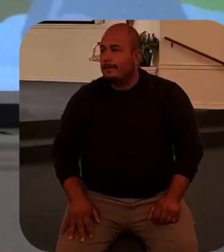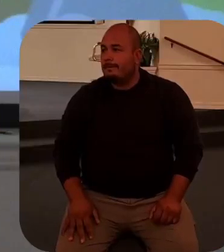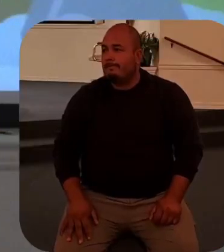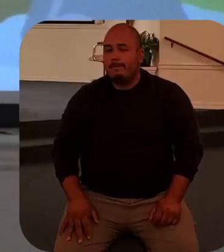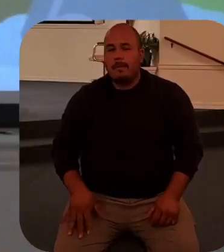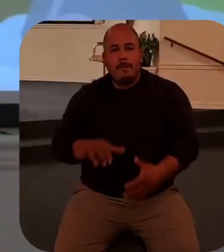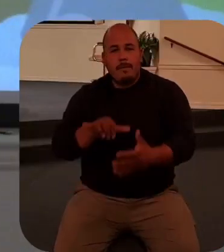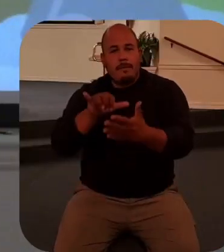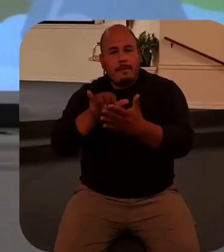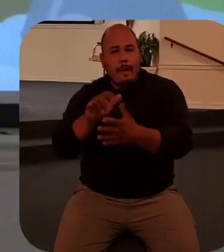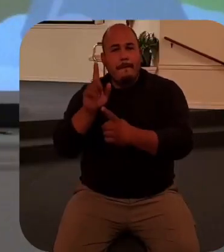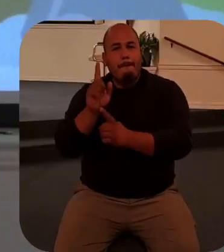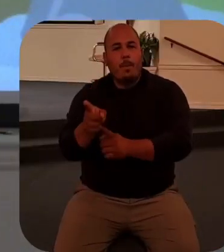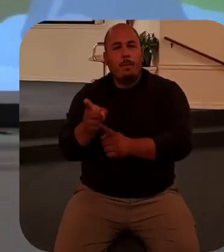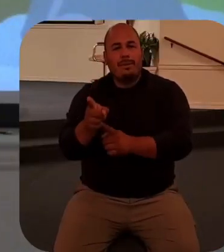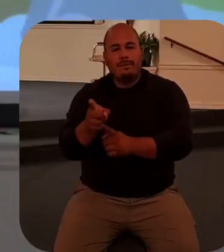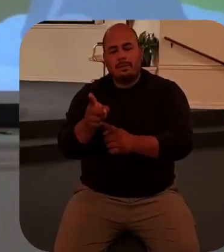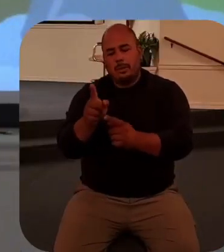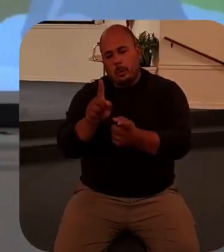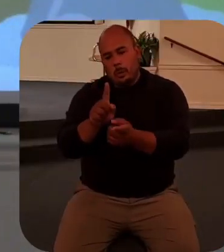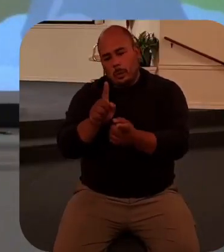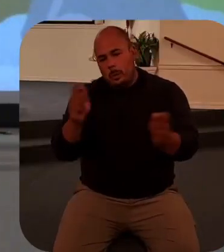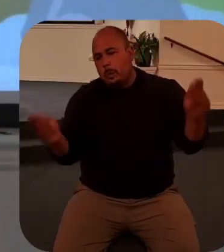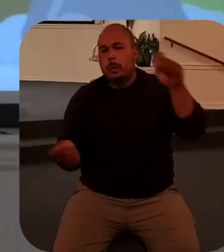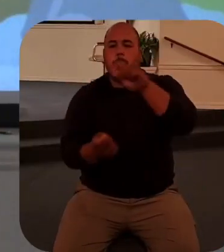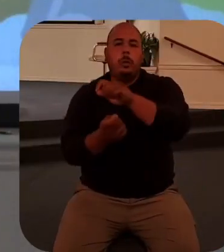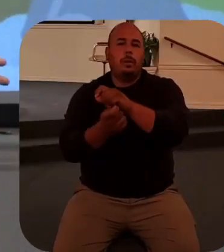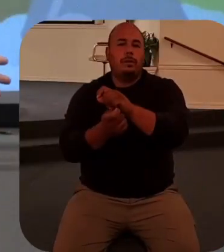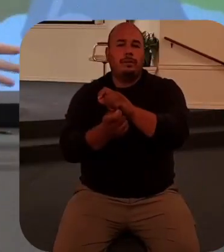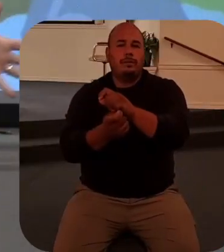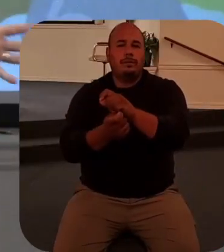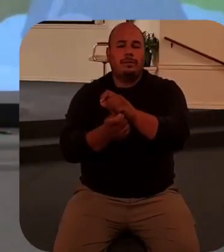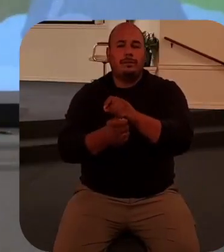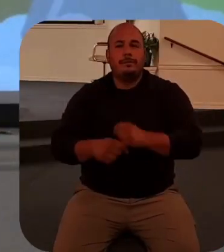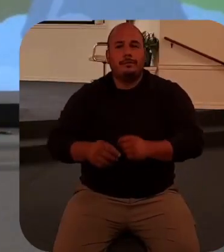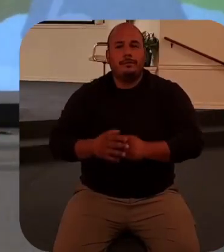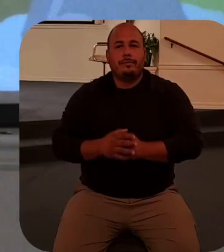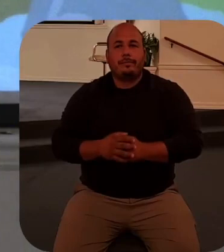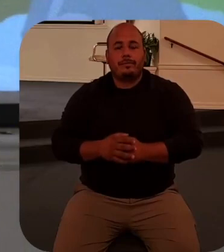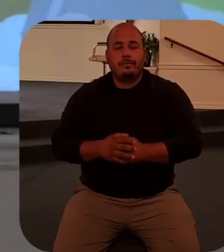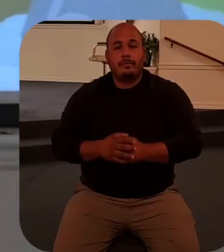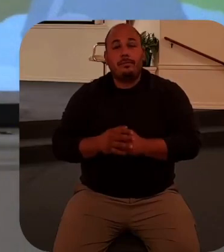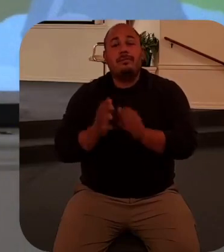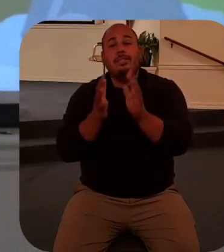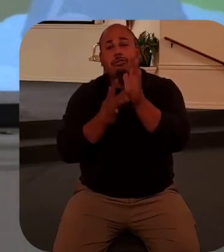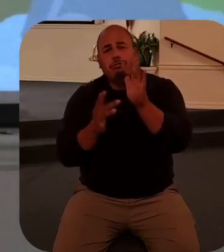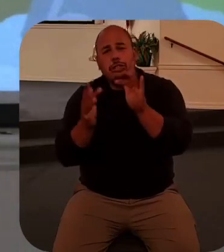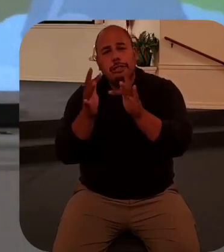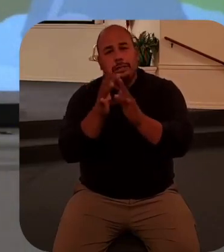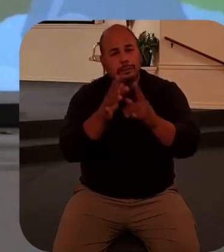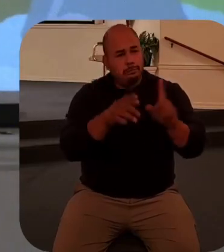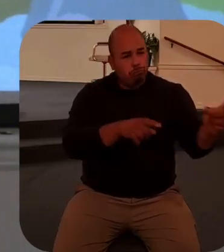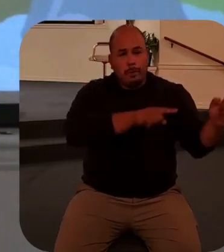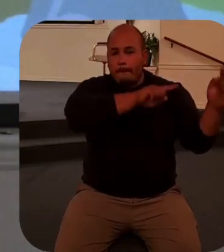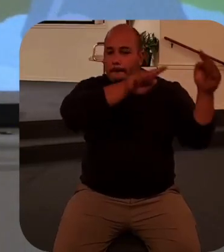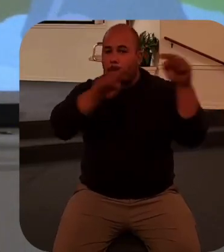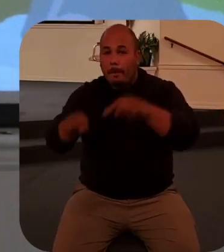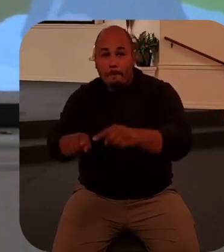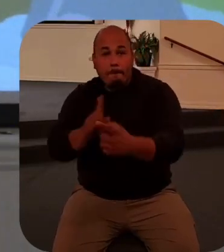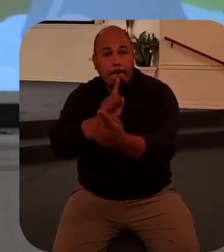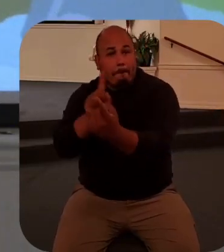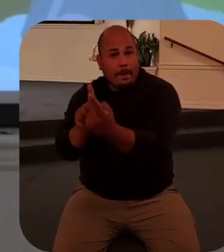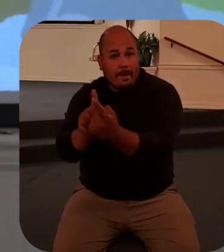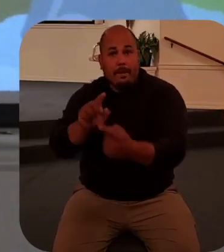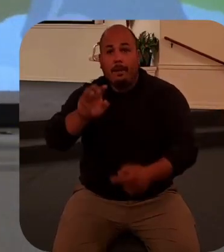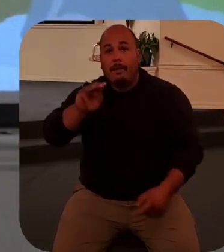moment is a turning point in this story. Jesus comes with his disciples to be there with Martha and Mary. He knows Lazarus is dead.